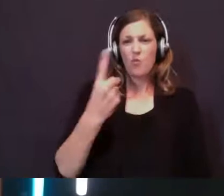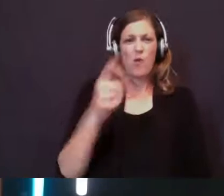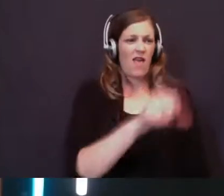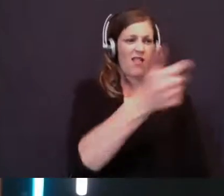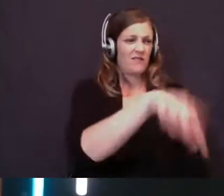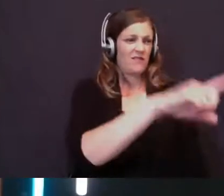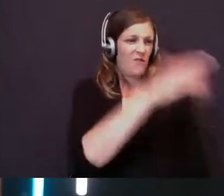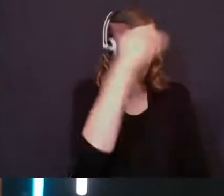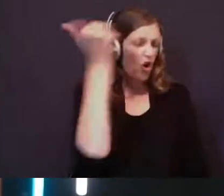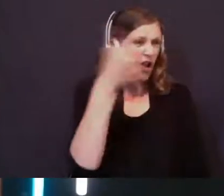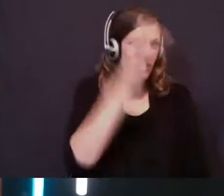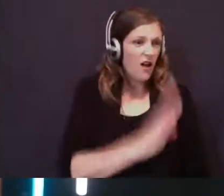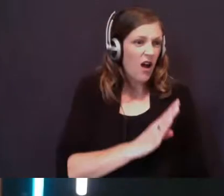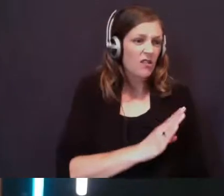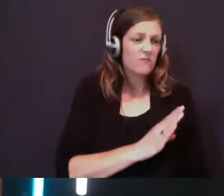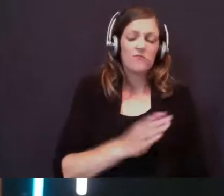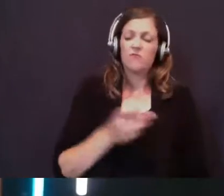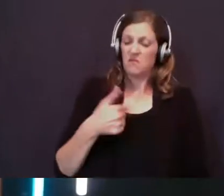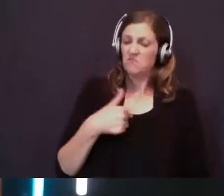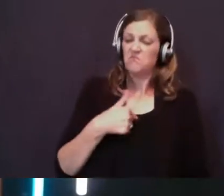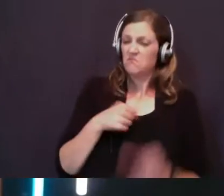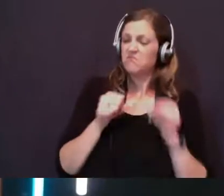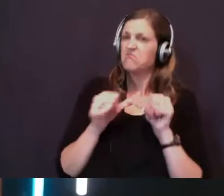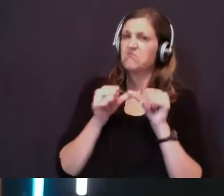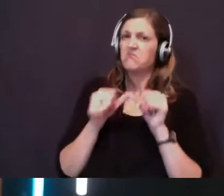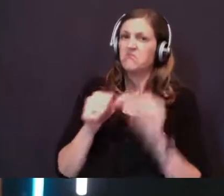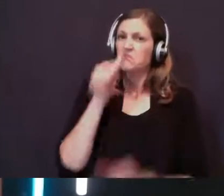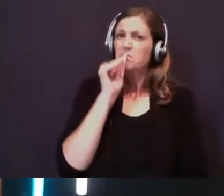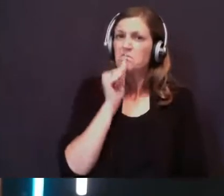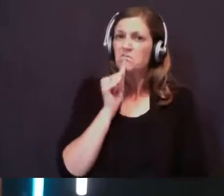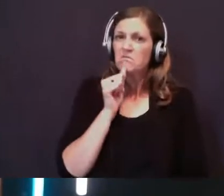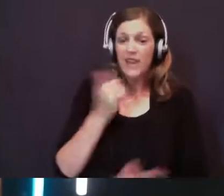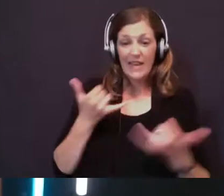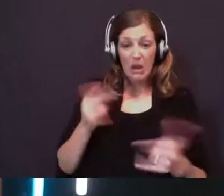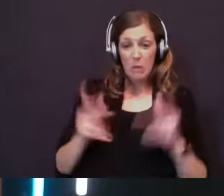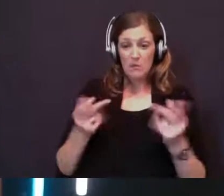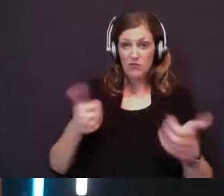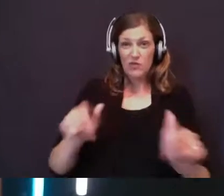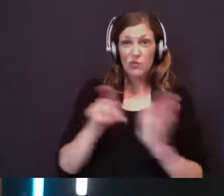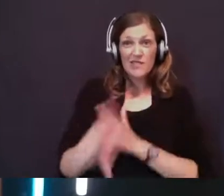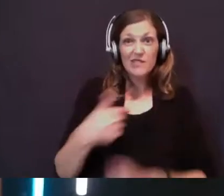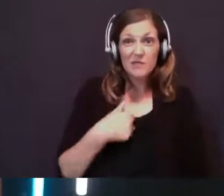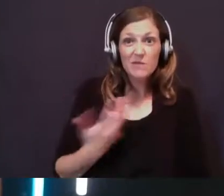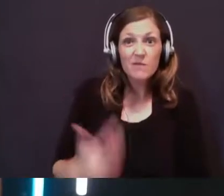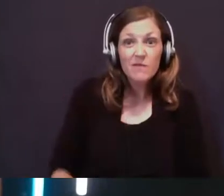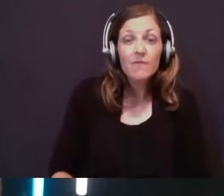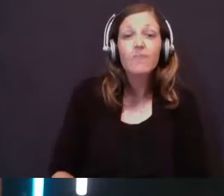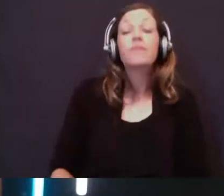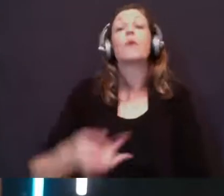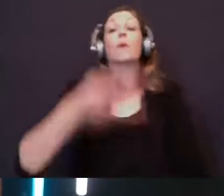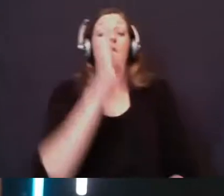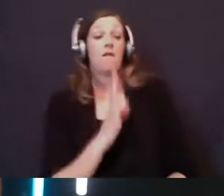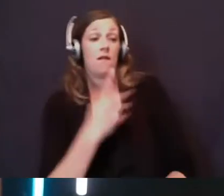has pressed on. He has done what God has told him to do. And now the people are trying to kill him. So God tells him